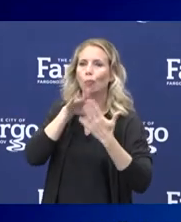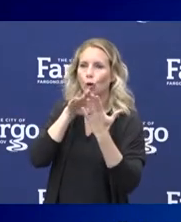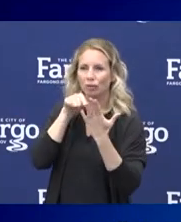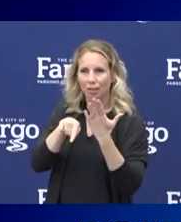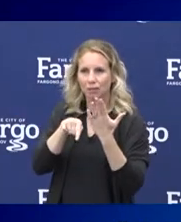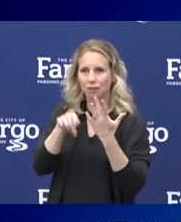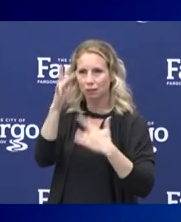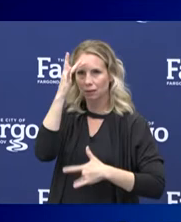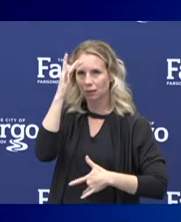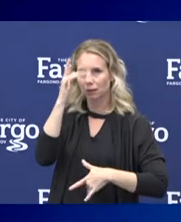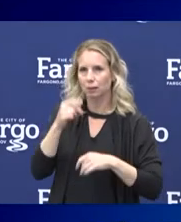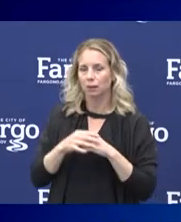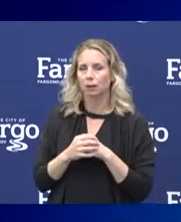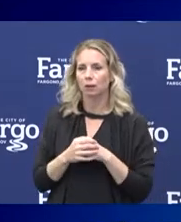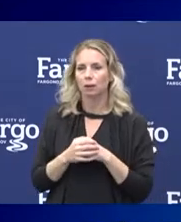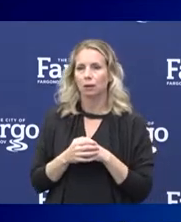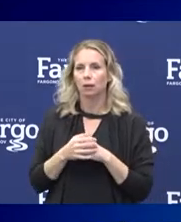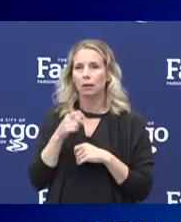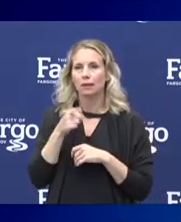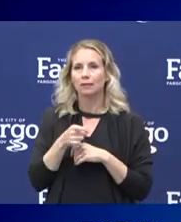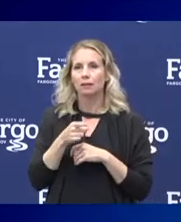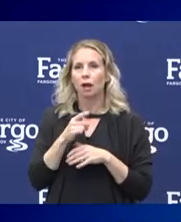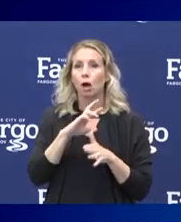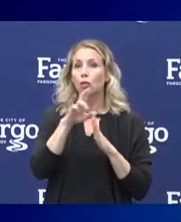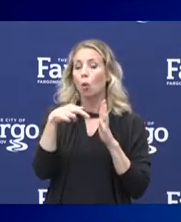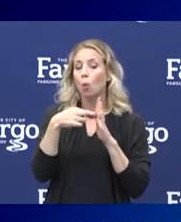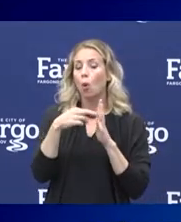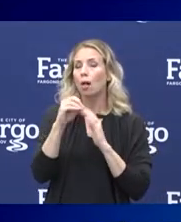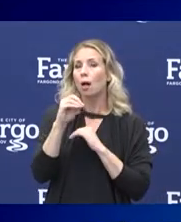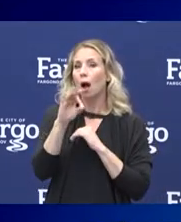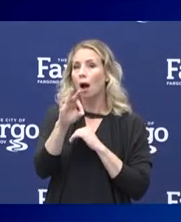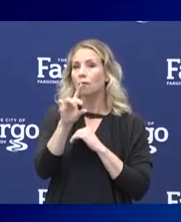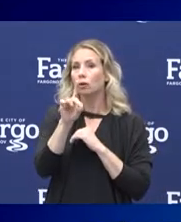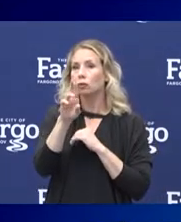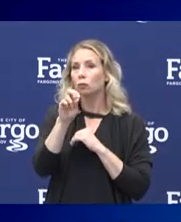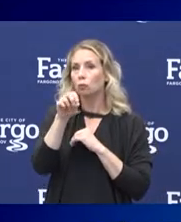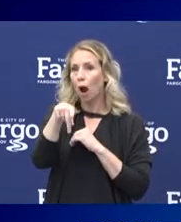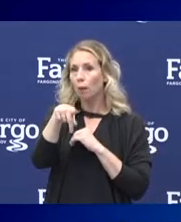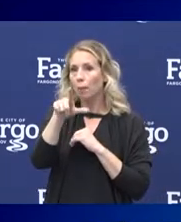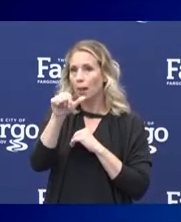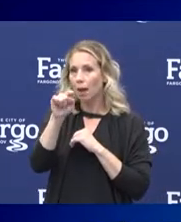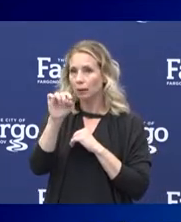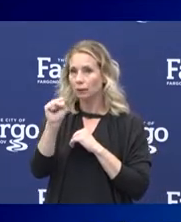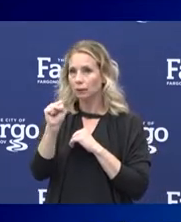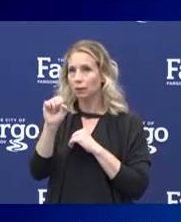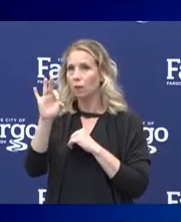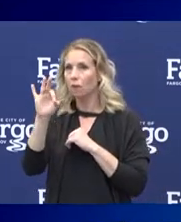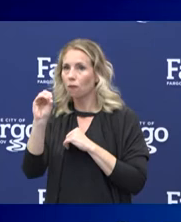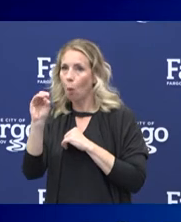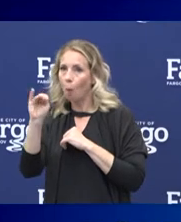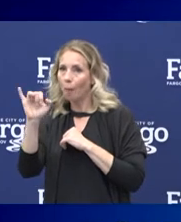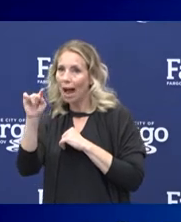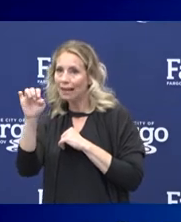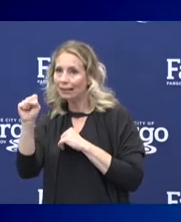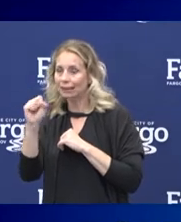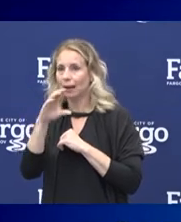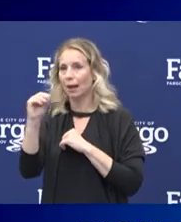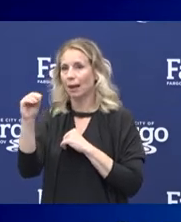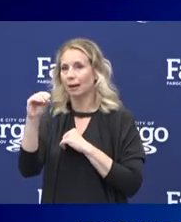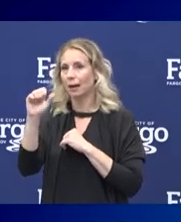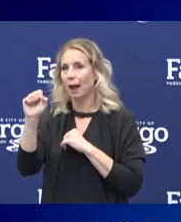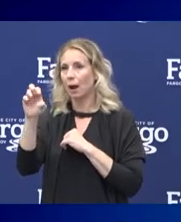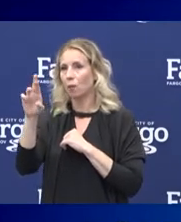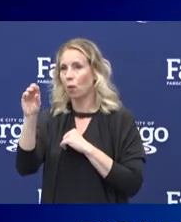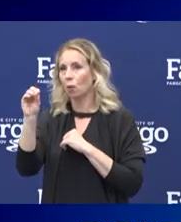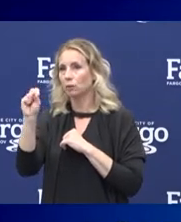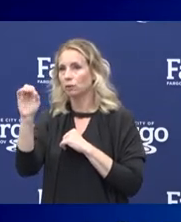shows the role of what we call droplets, fomites, and aerosols in this. And those are sort of fancy words for what you can kind of see